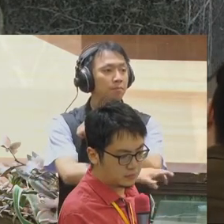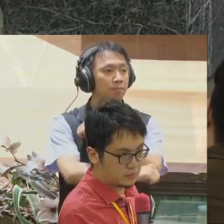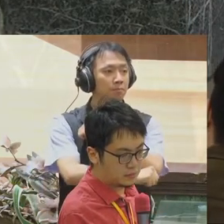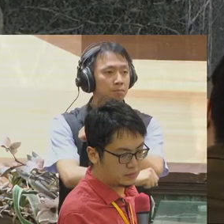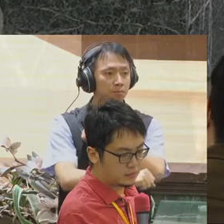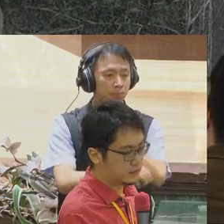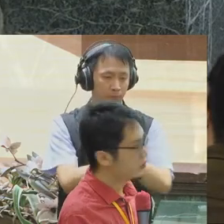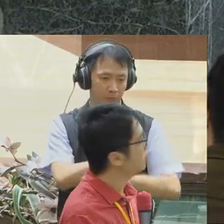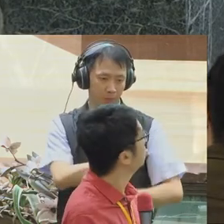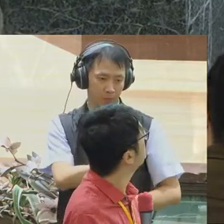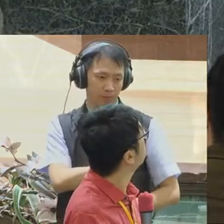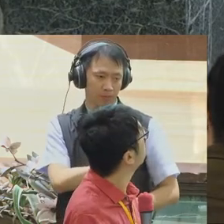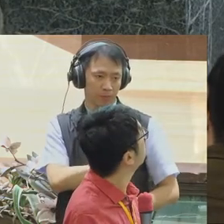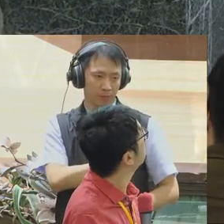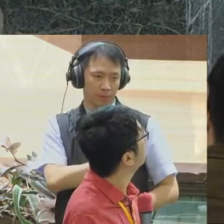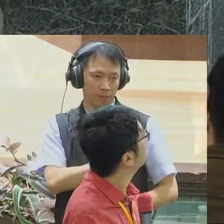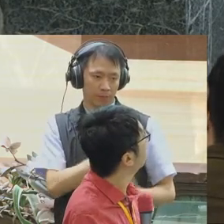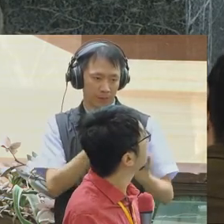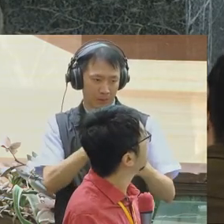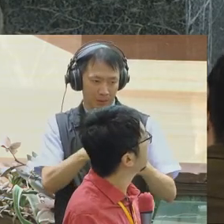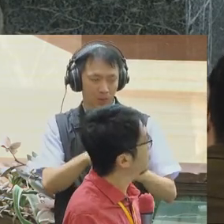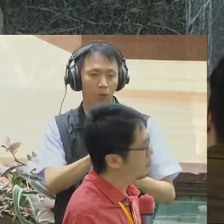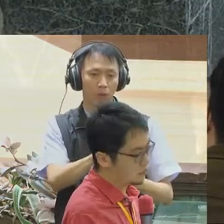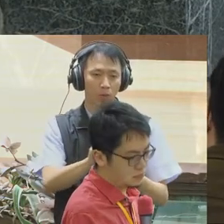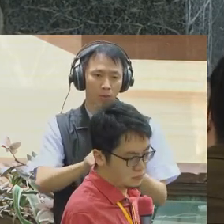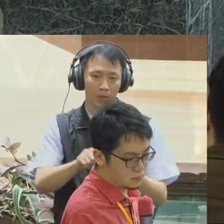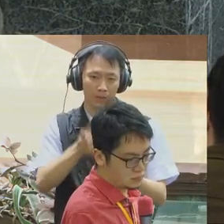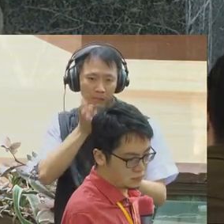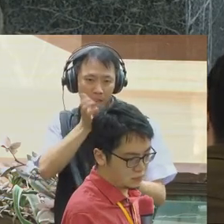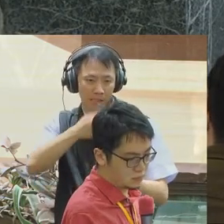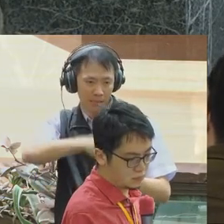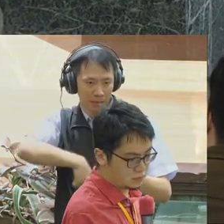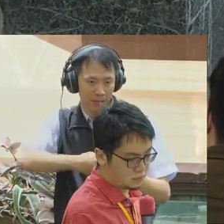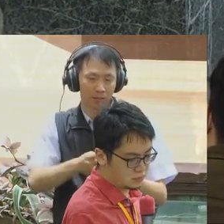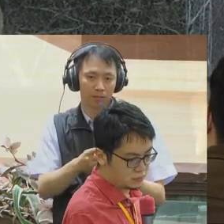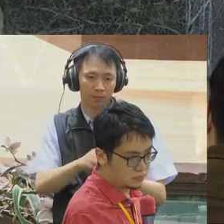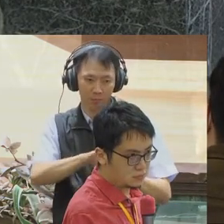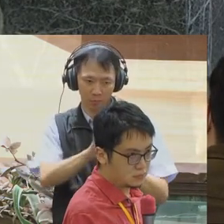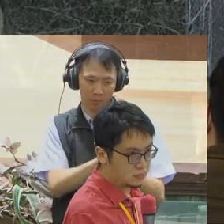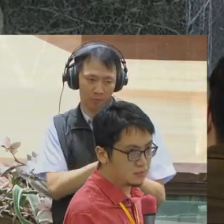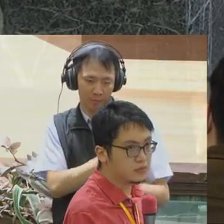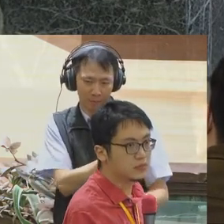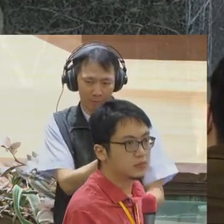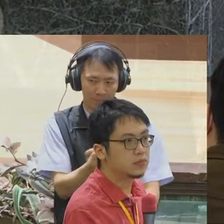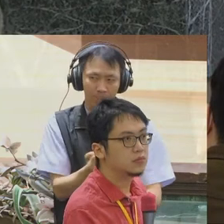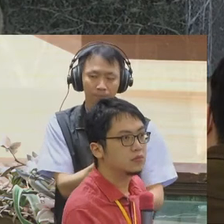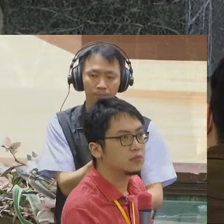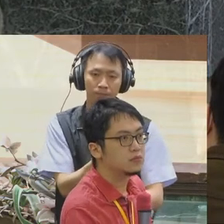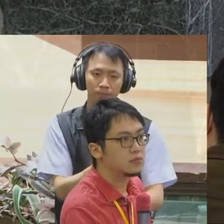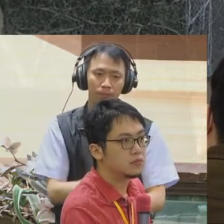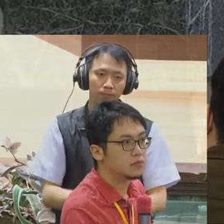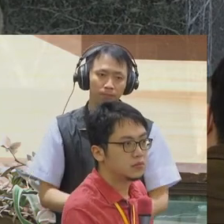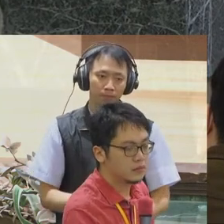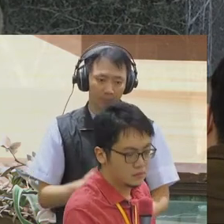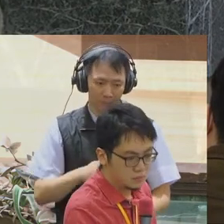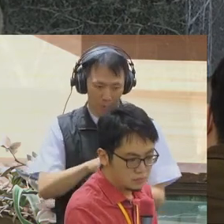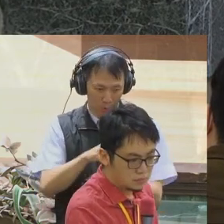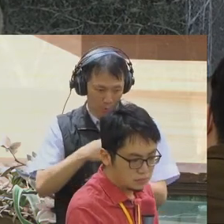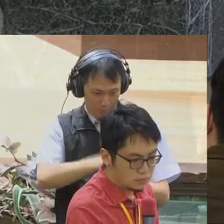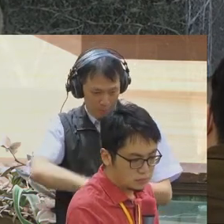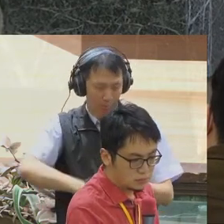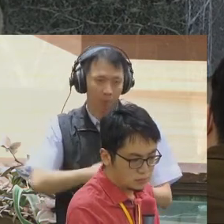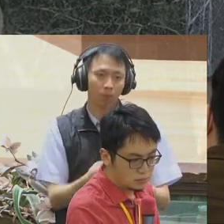servers and fully controls the software deployment.